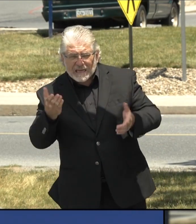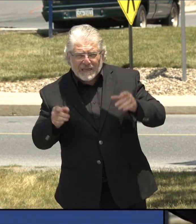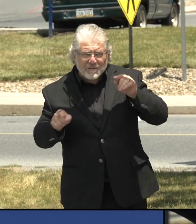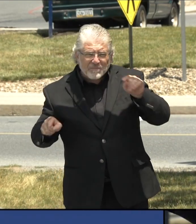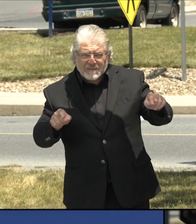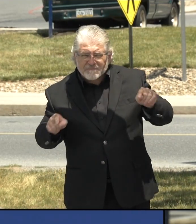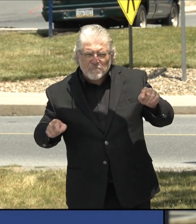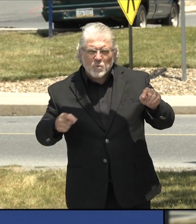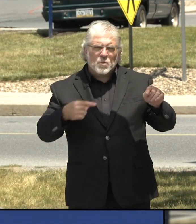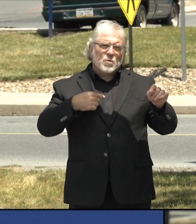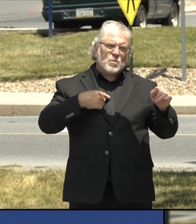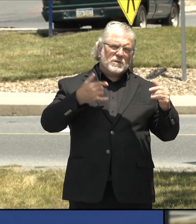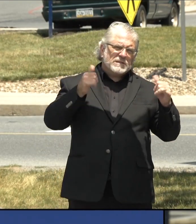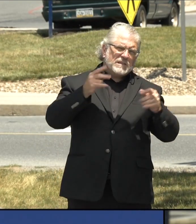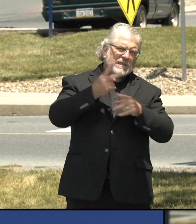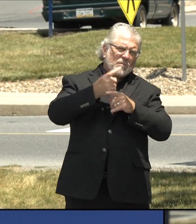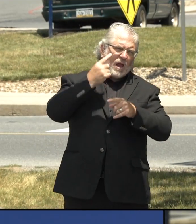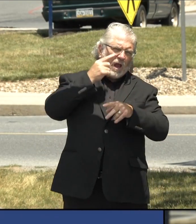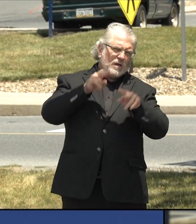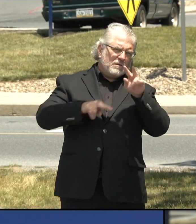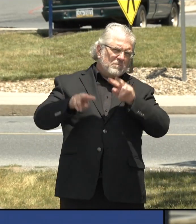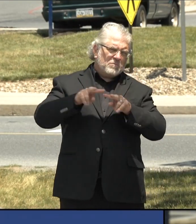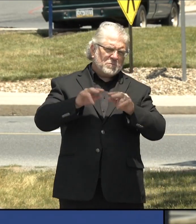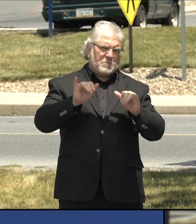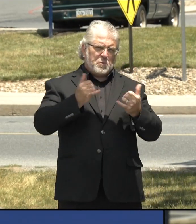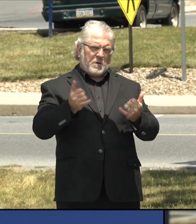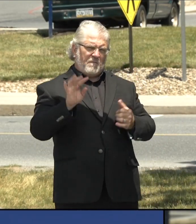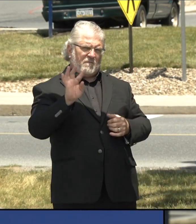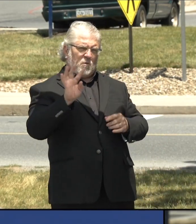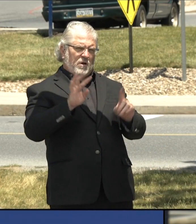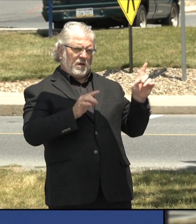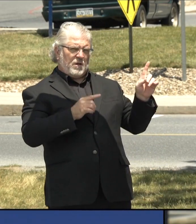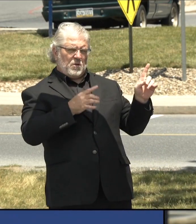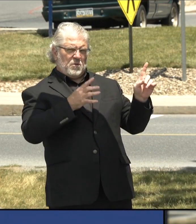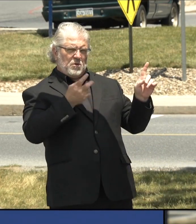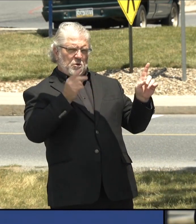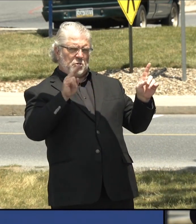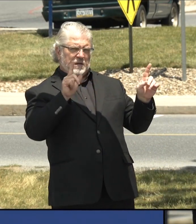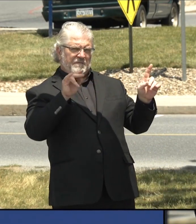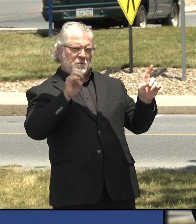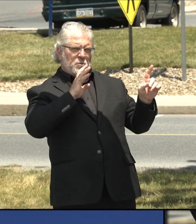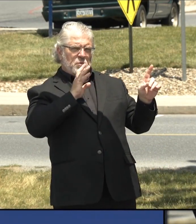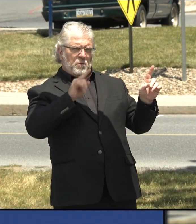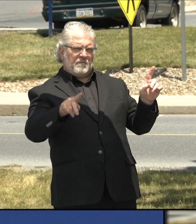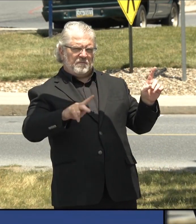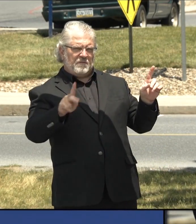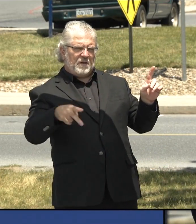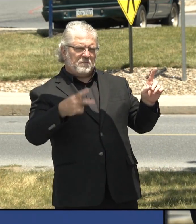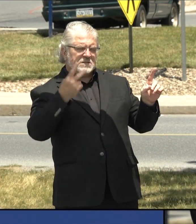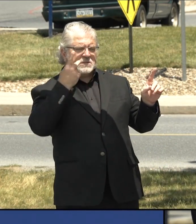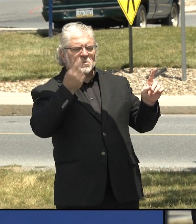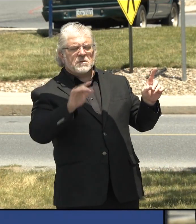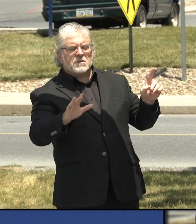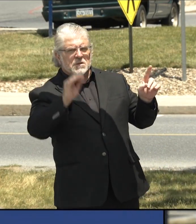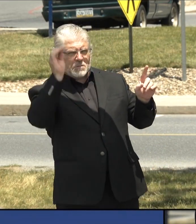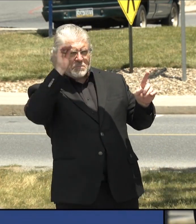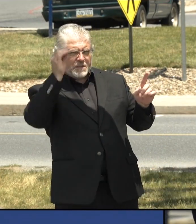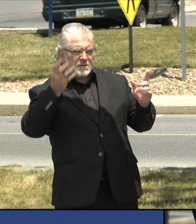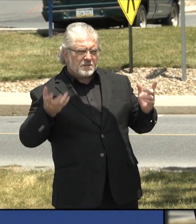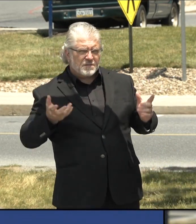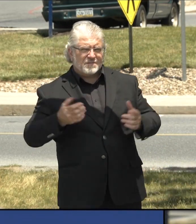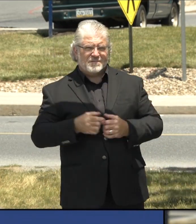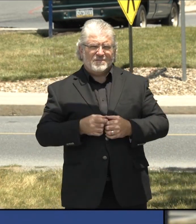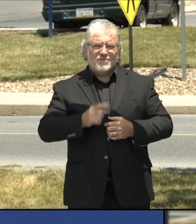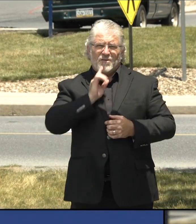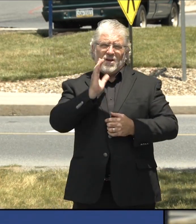things they have to do. I think at four o'clock, Dr Levine will find out a little more specifically what, what they're thinking. But we're all sort of trying to do the same thing here.